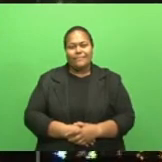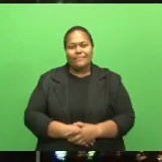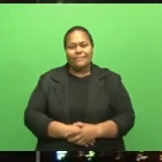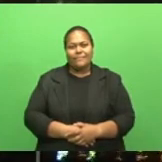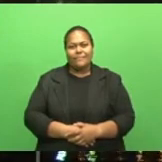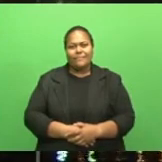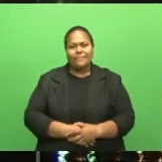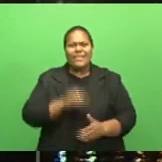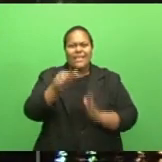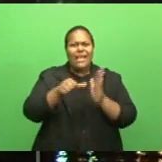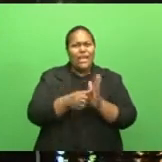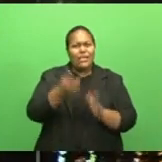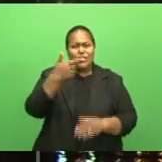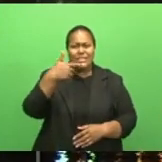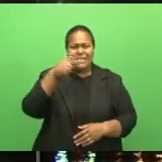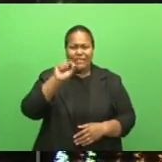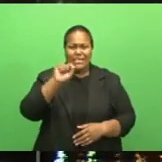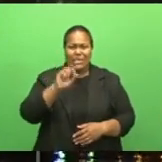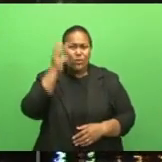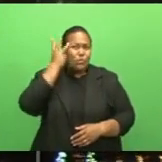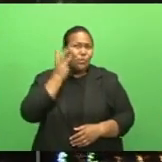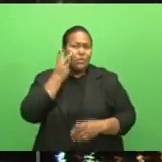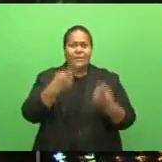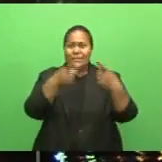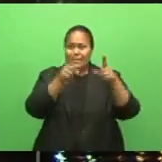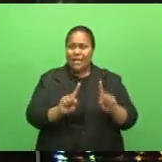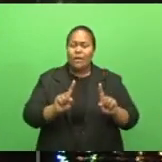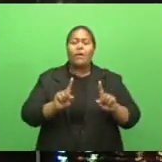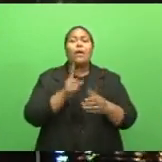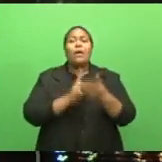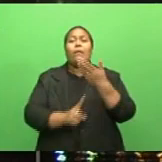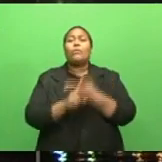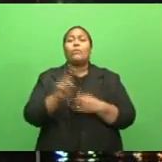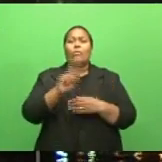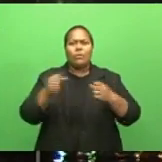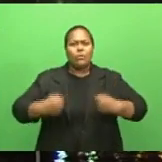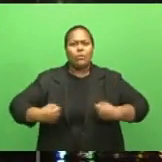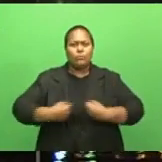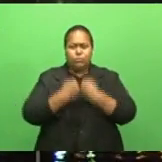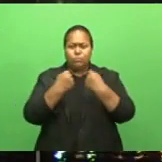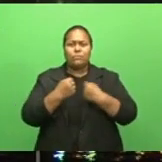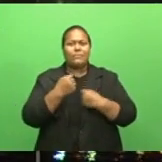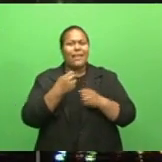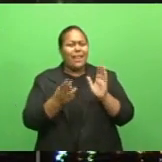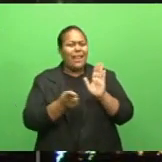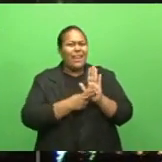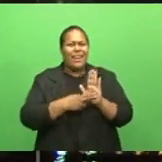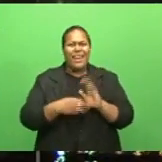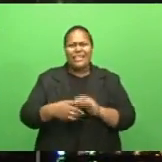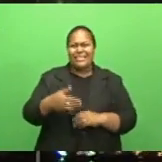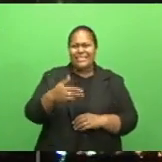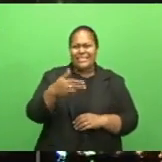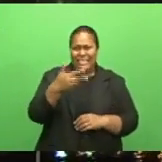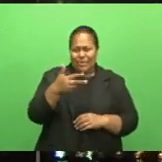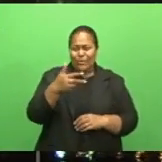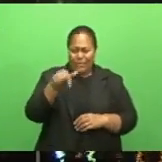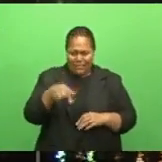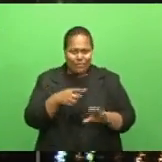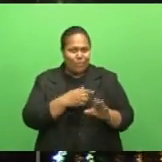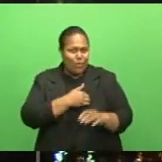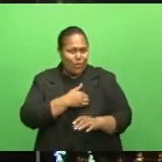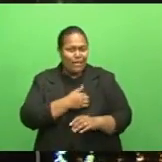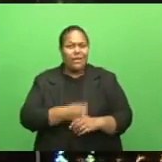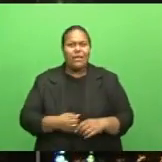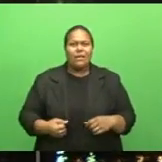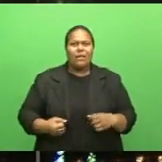-year-old woman is dead following an accident at the Matani Korovatu Rail Junction in Asinu this morning. The woman was allegedly hit